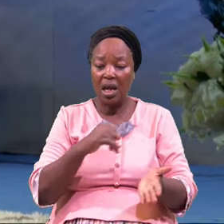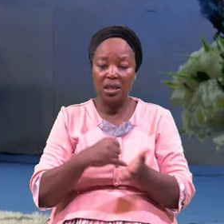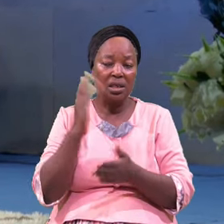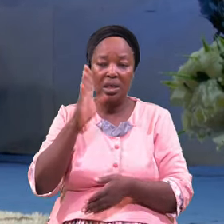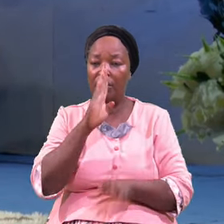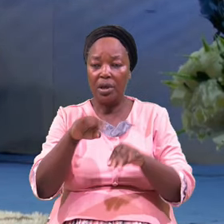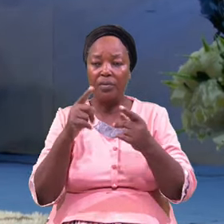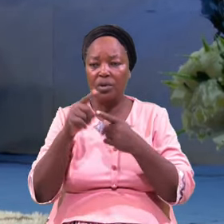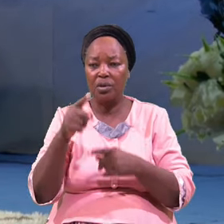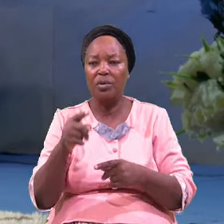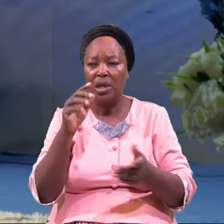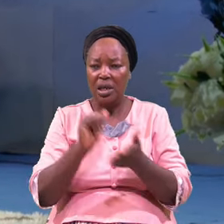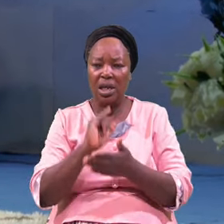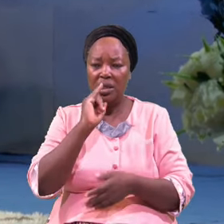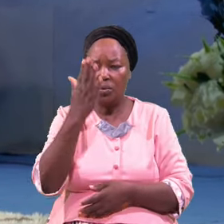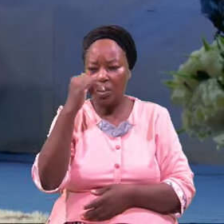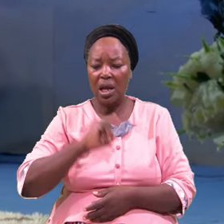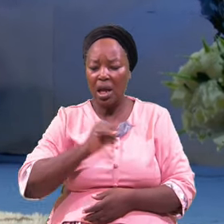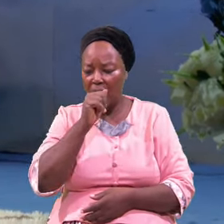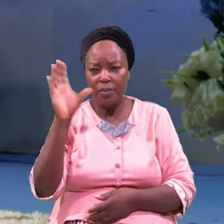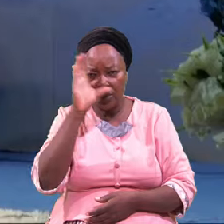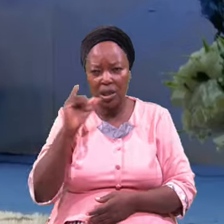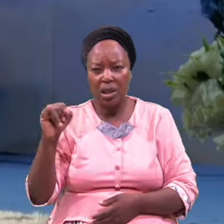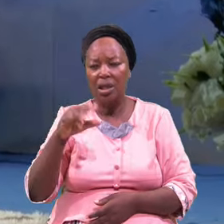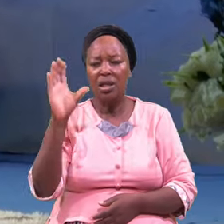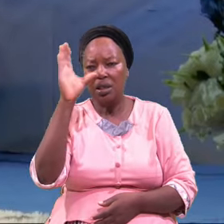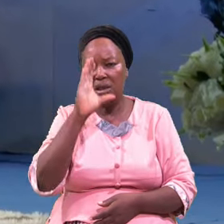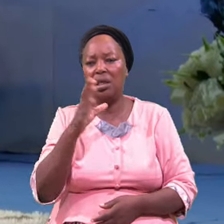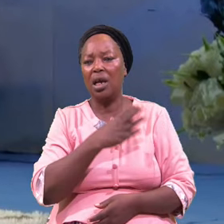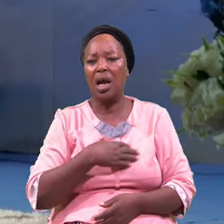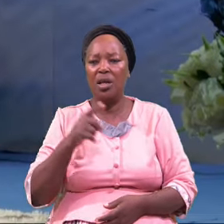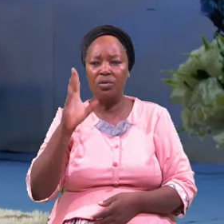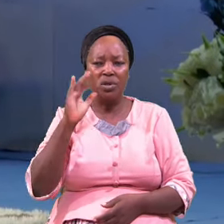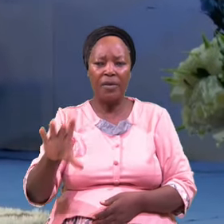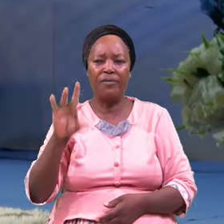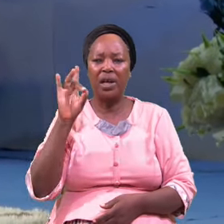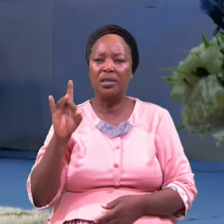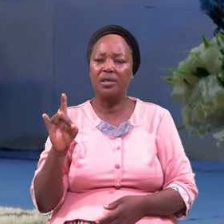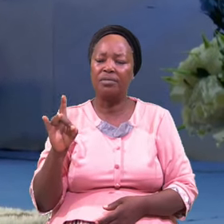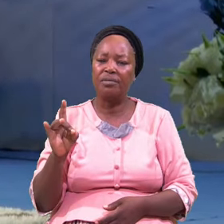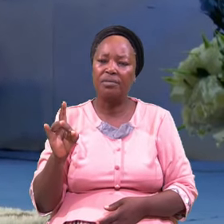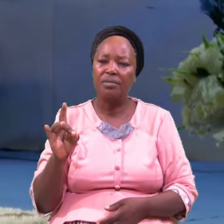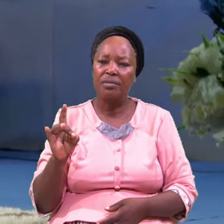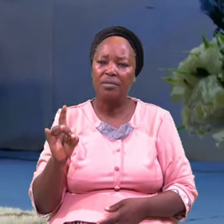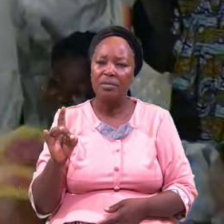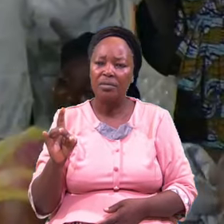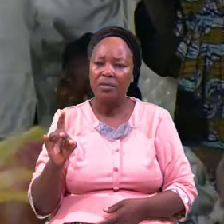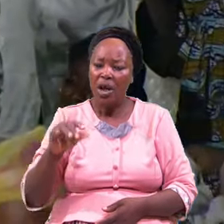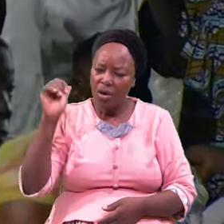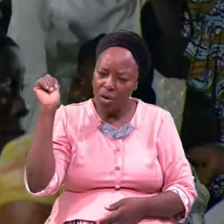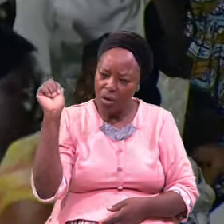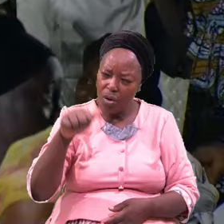That So I Am Seeking Seek And I Shall Find Knock